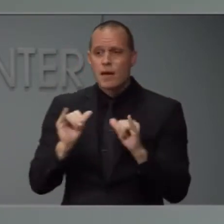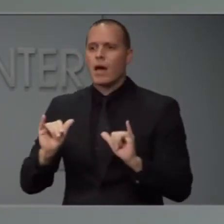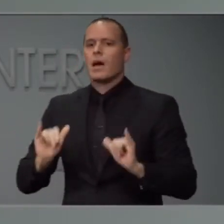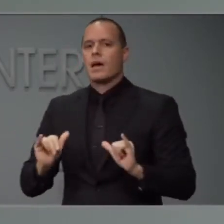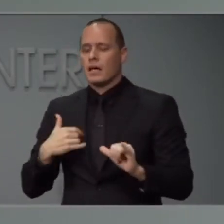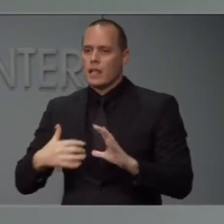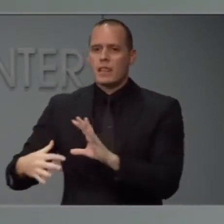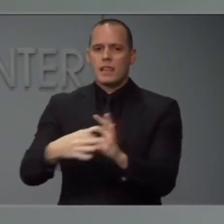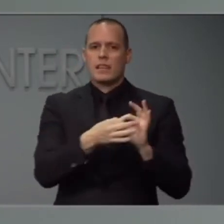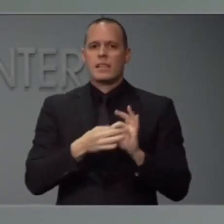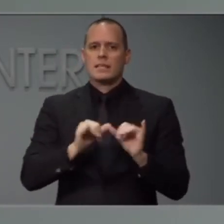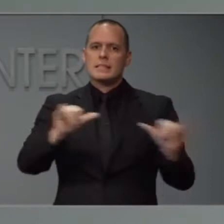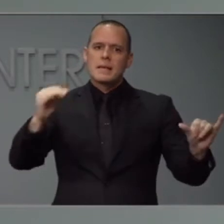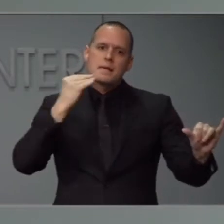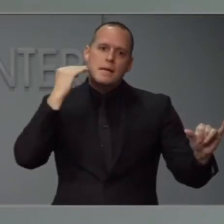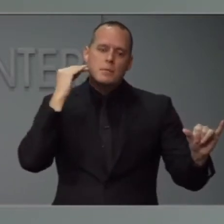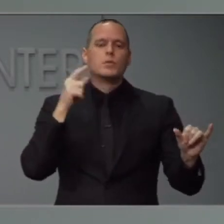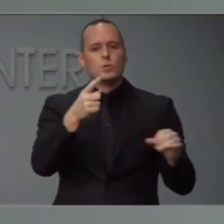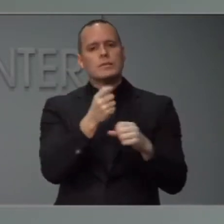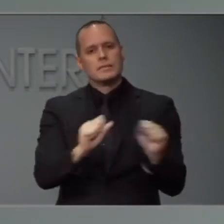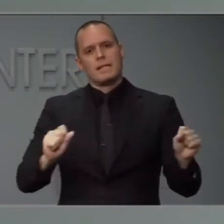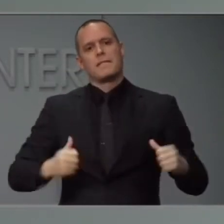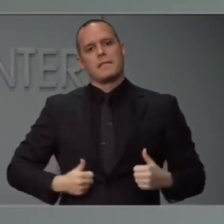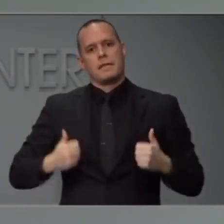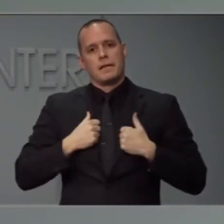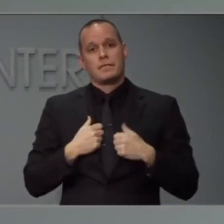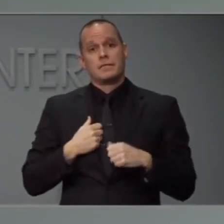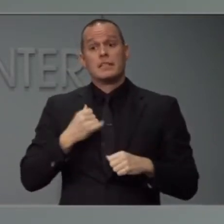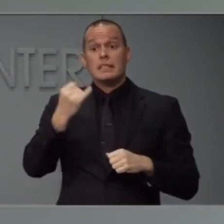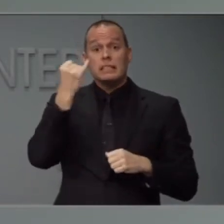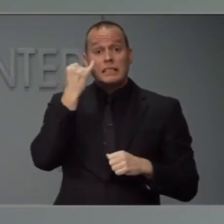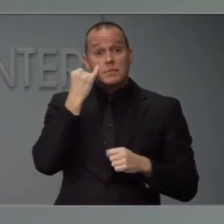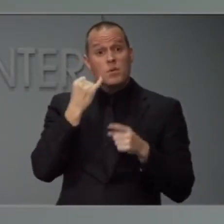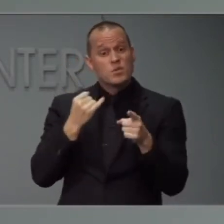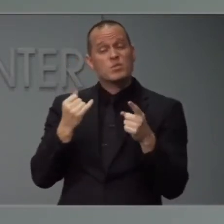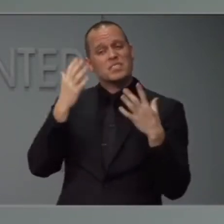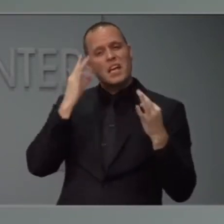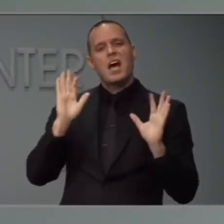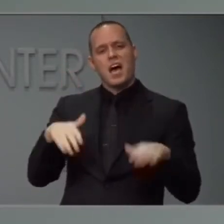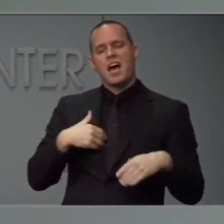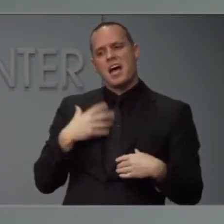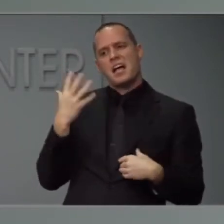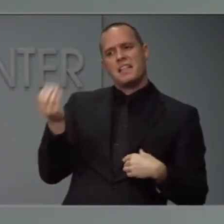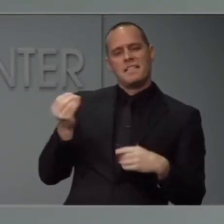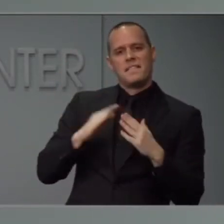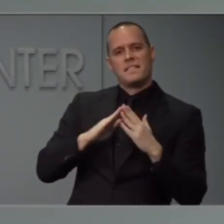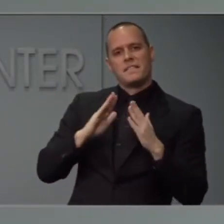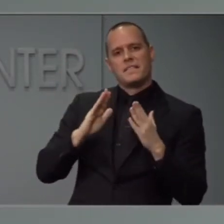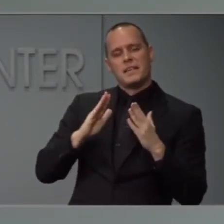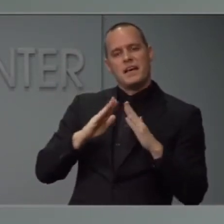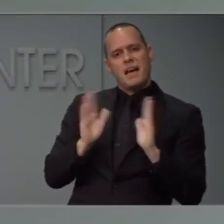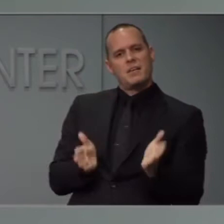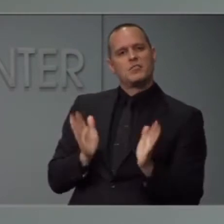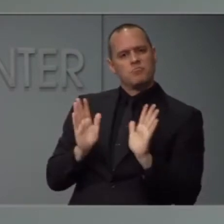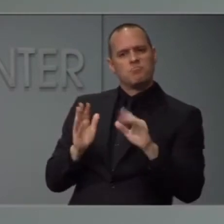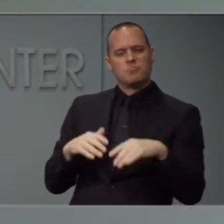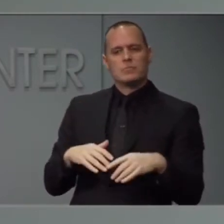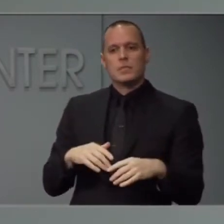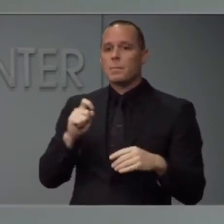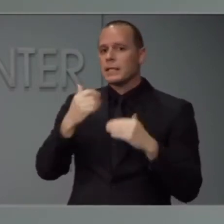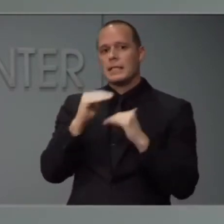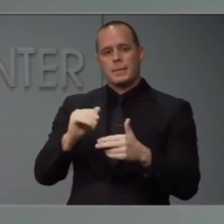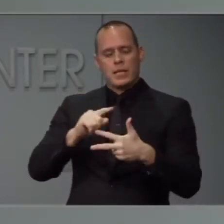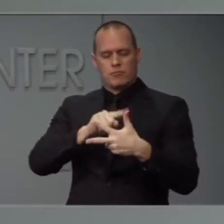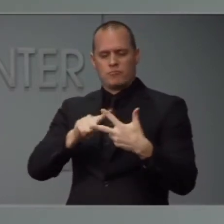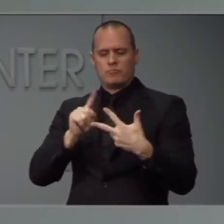lives. So if you're leaving your house, it really needs to be limited to going to the grocery store, to picking